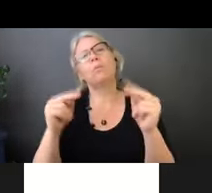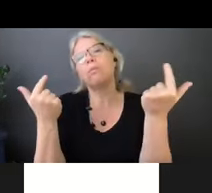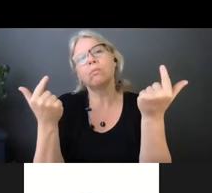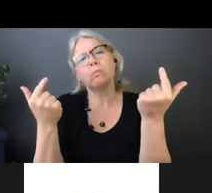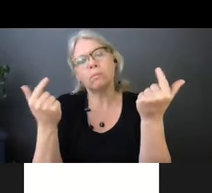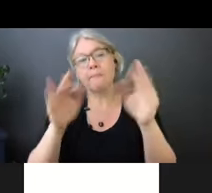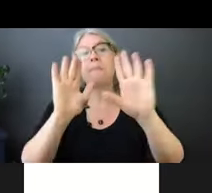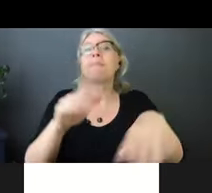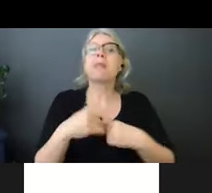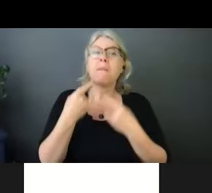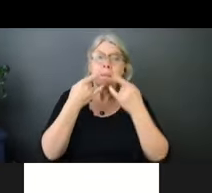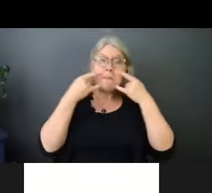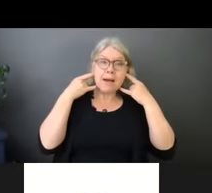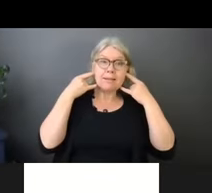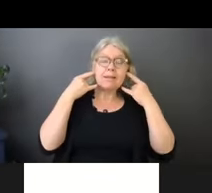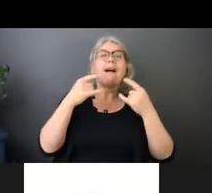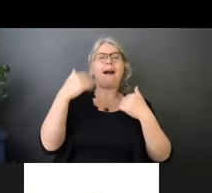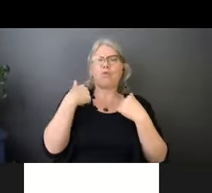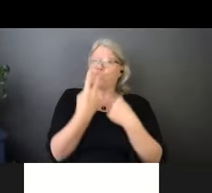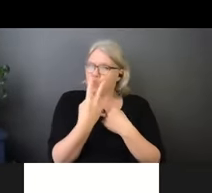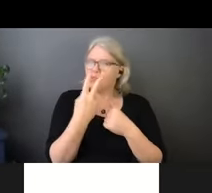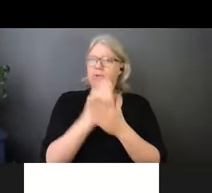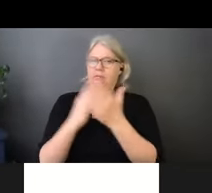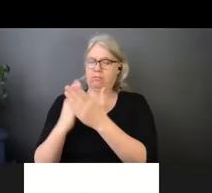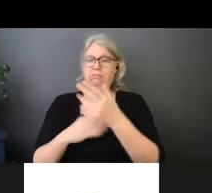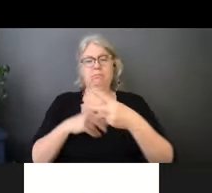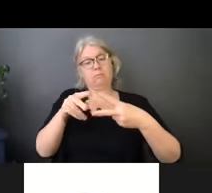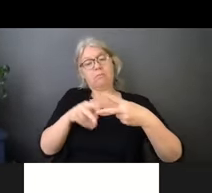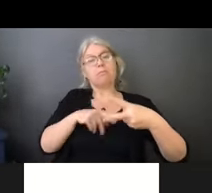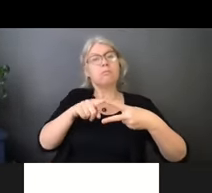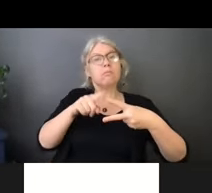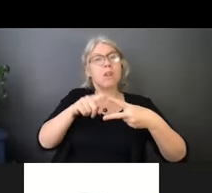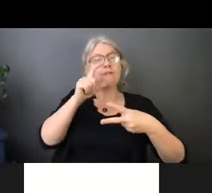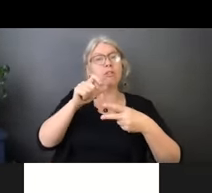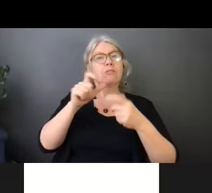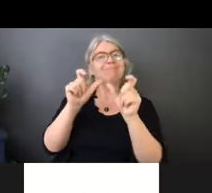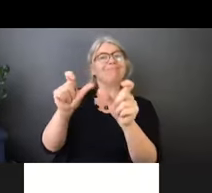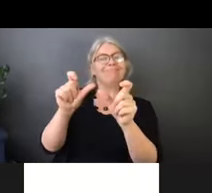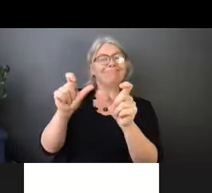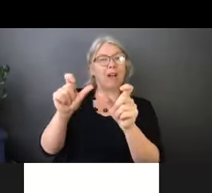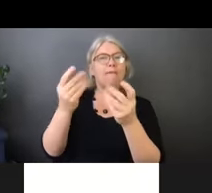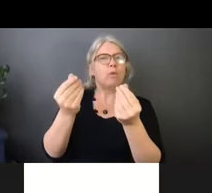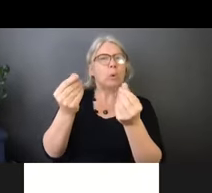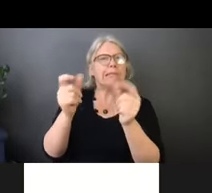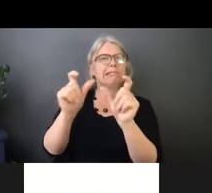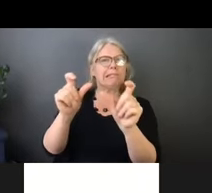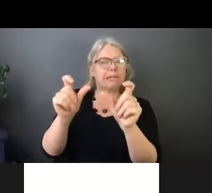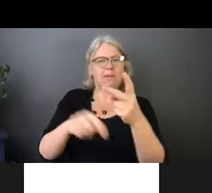two components to them. One is fluid resistance. And the other is filtration efficiency.